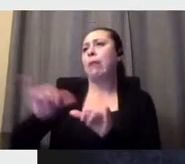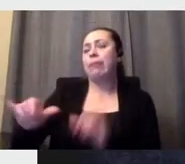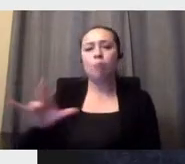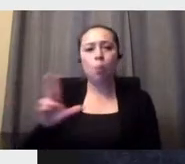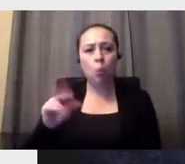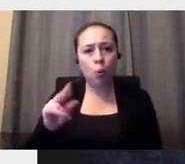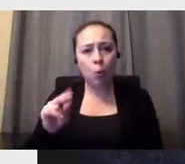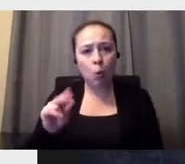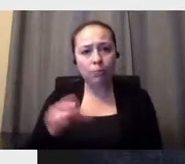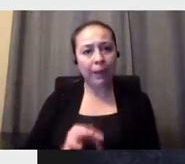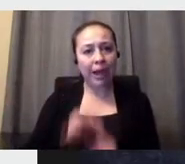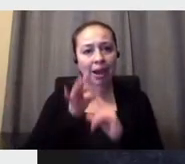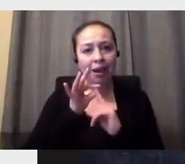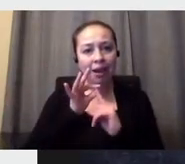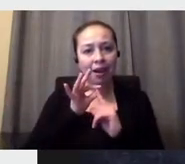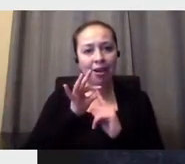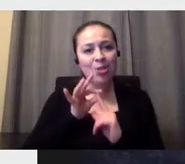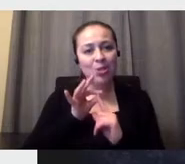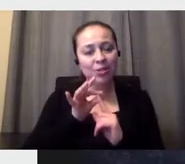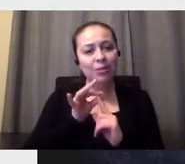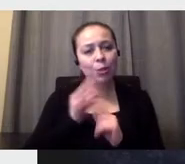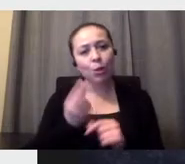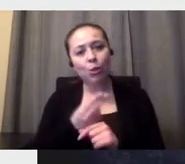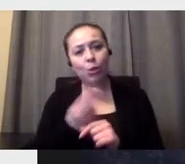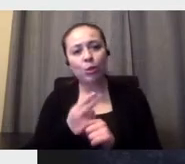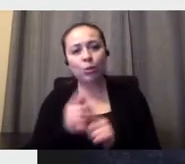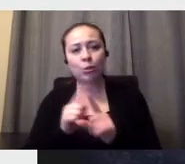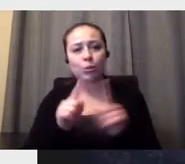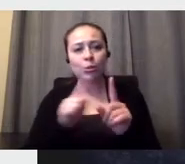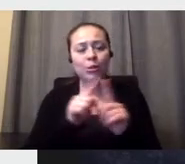the best. And he used type and composition.